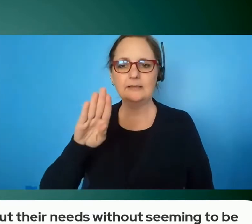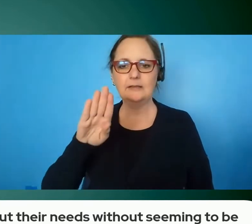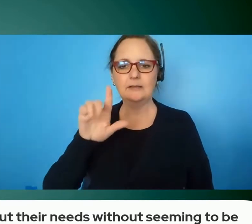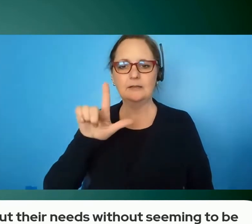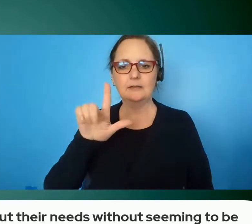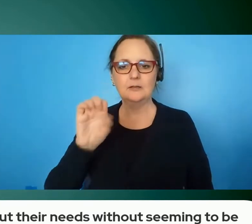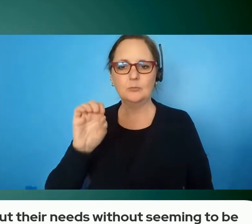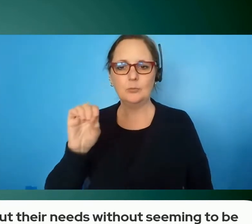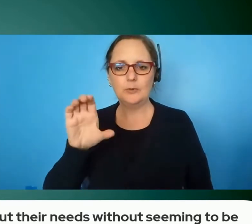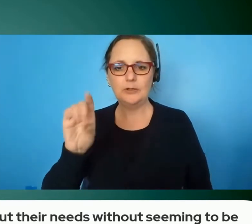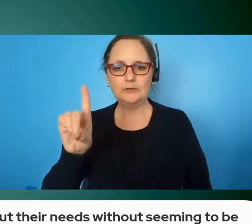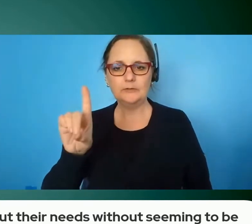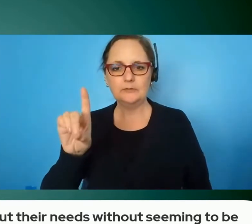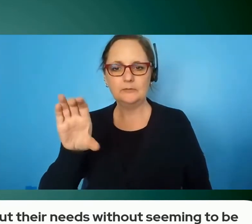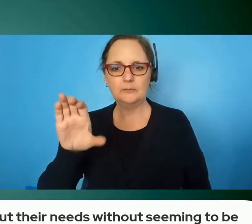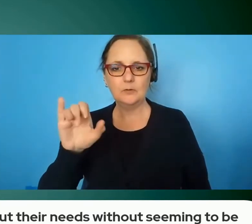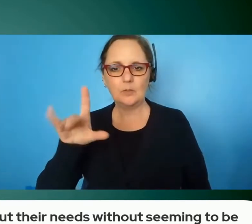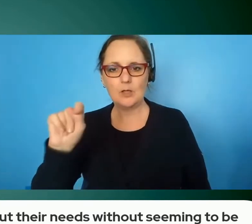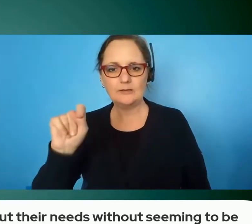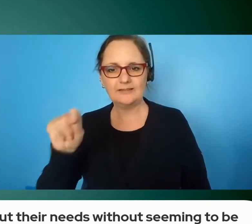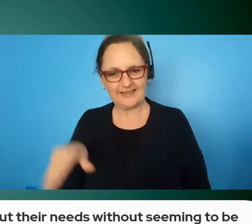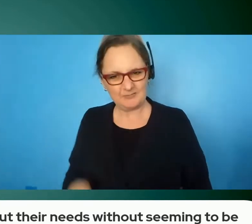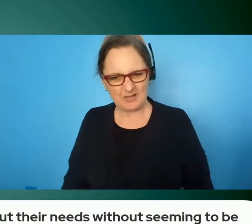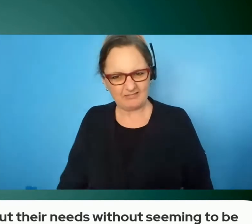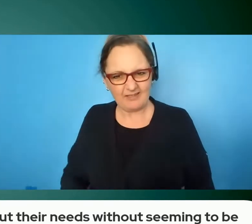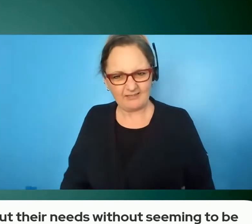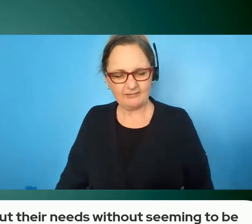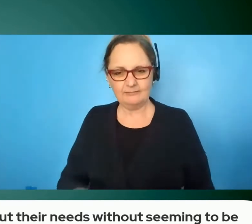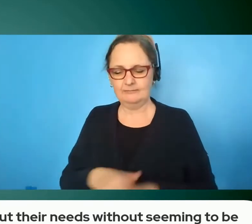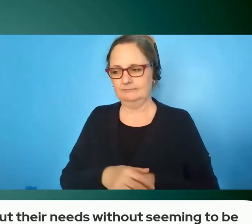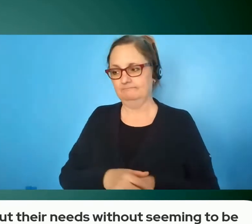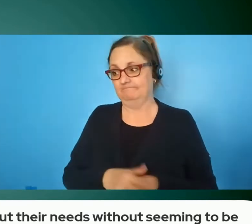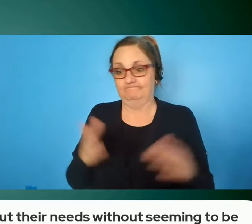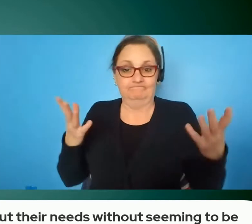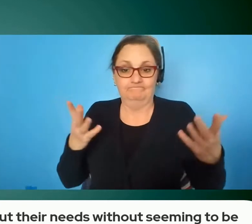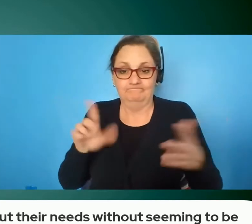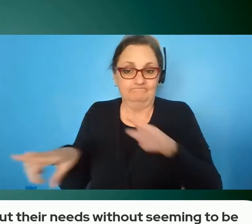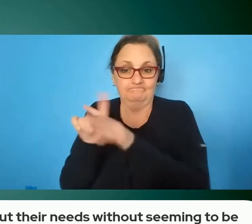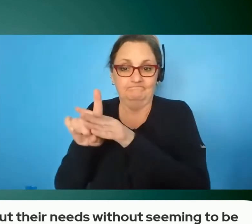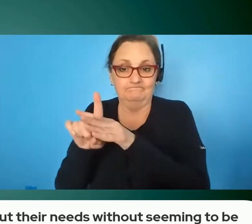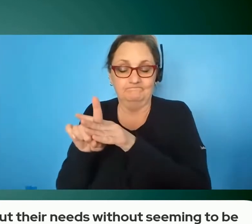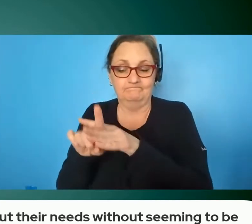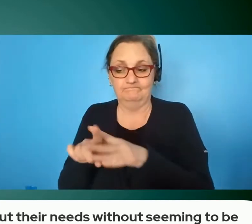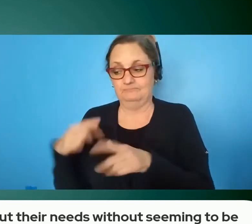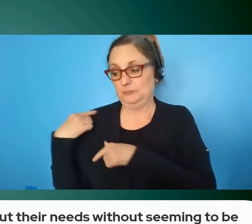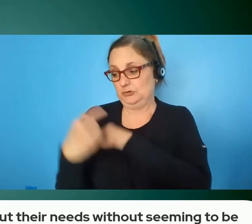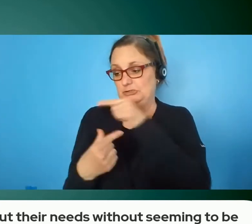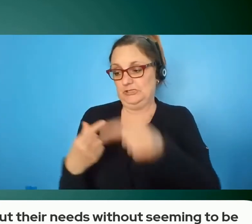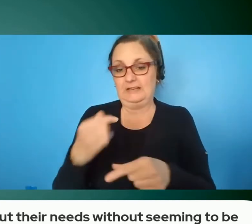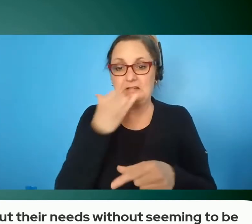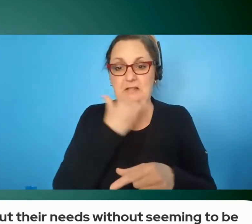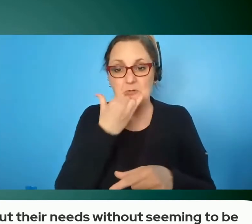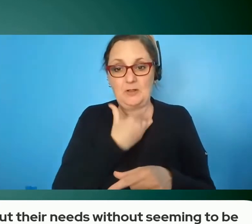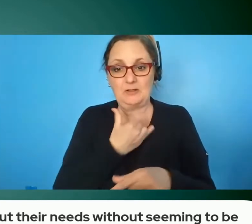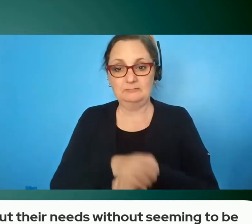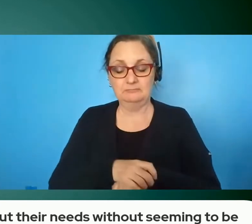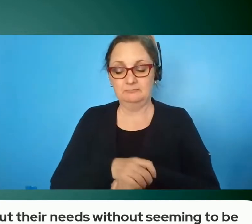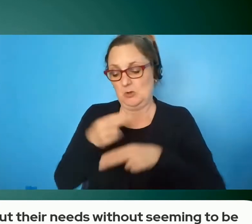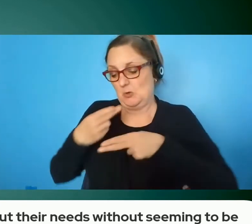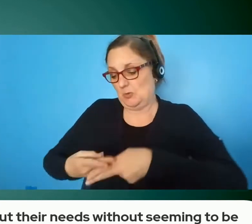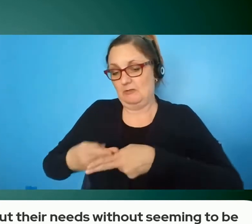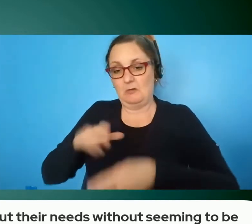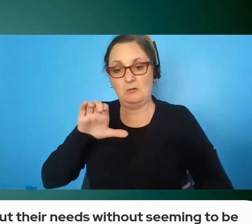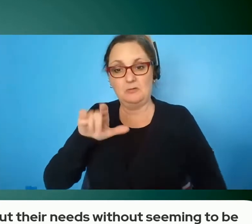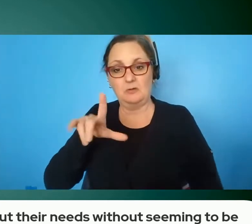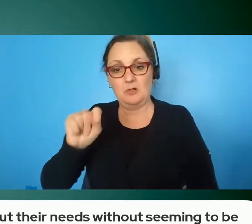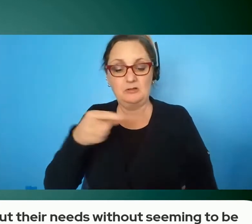with my leg unforeseen genetic abnormality part of getting old and i get it we gave that clotter name we called it jerry